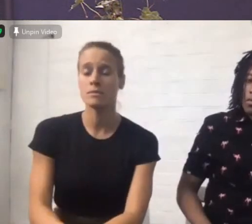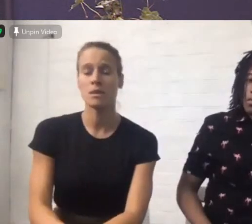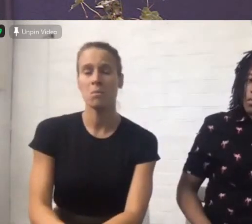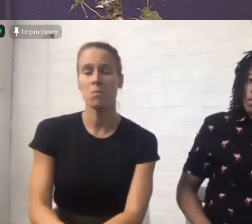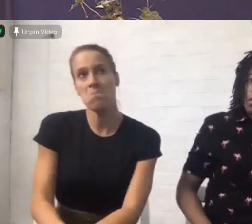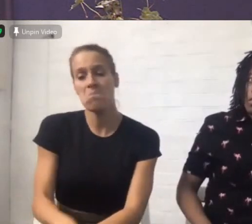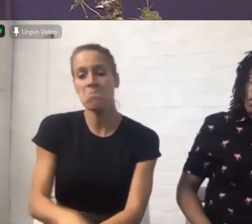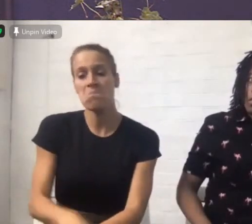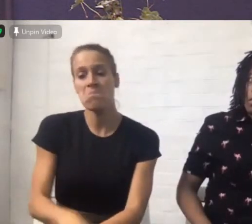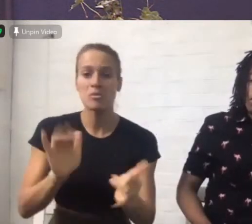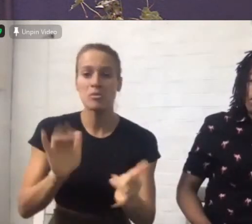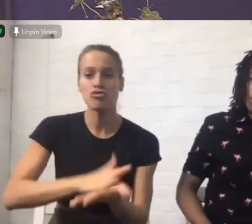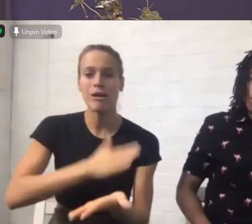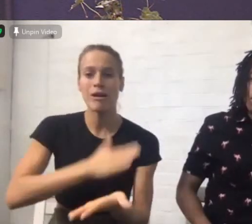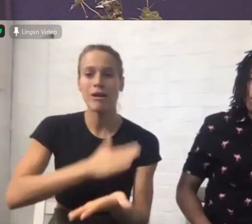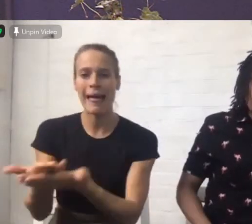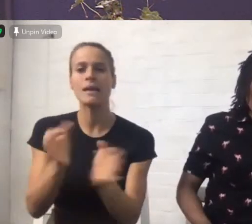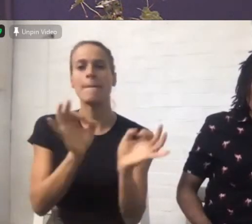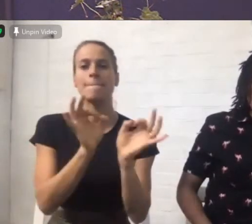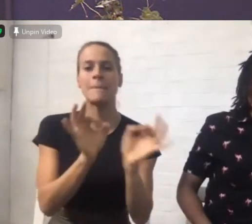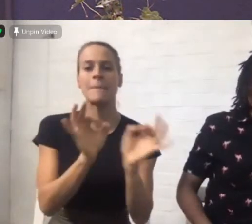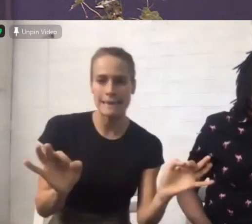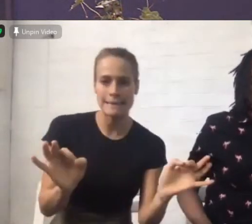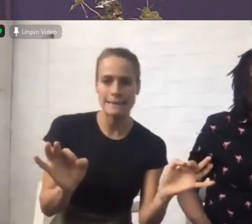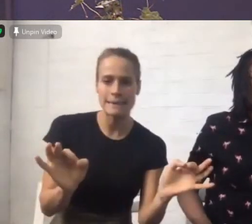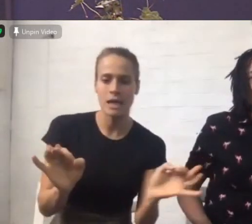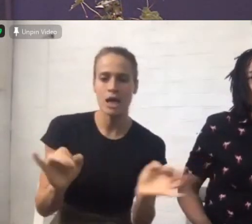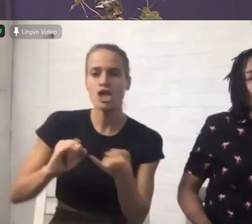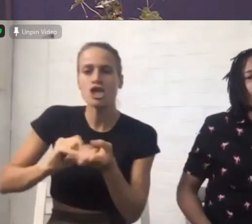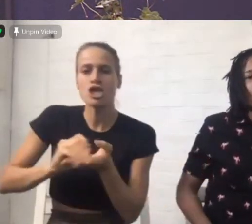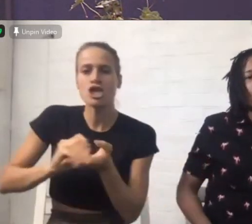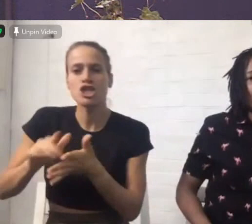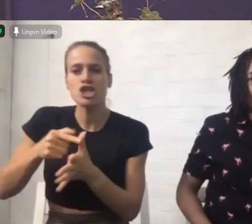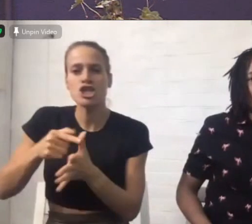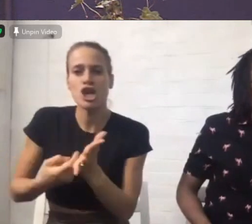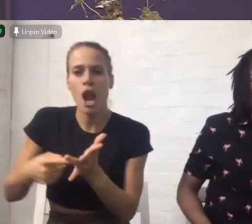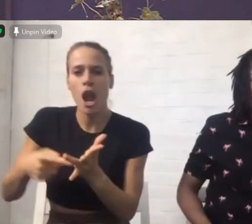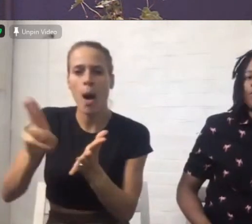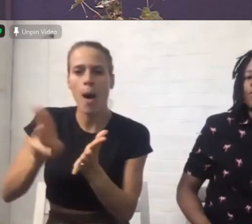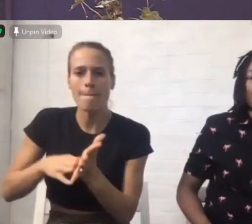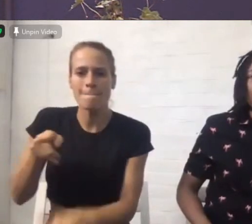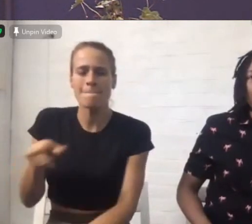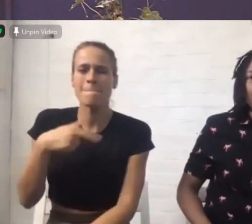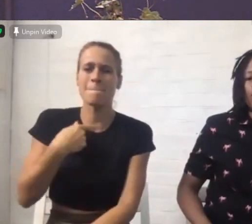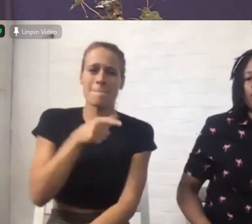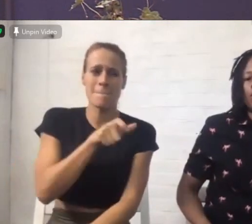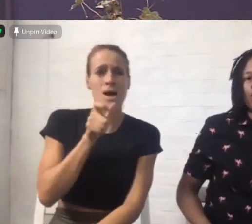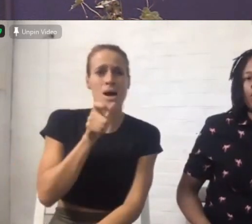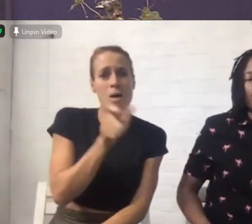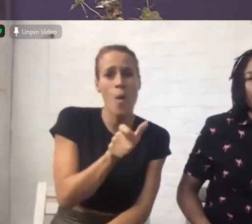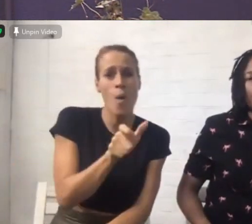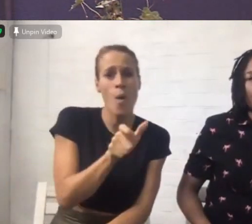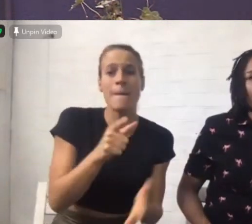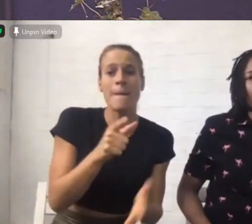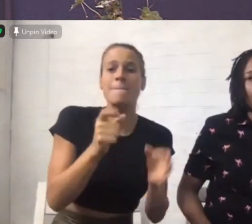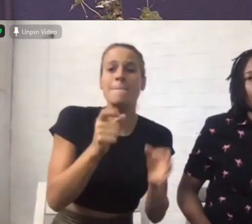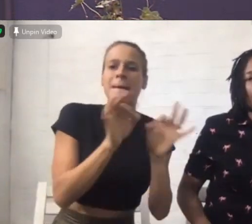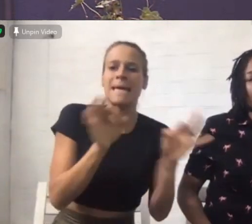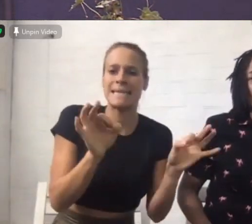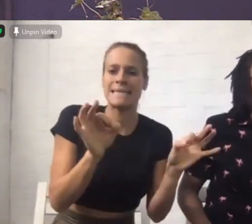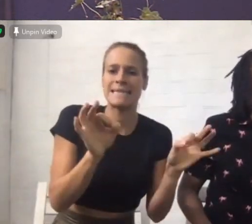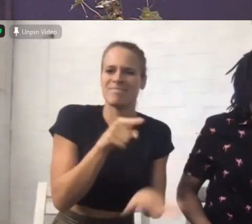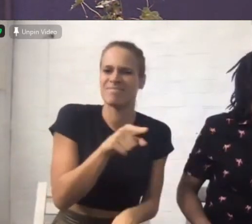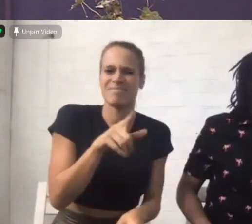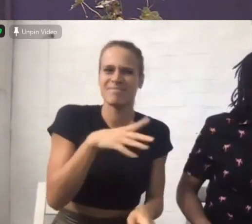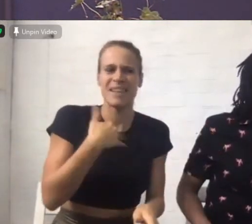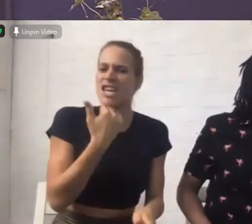peace is a very inadequate way to define and express this powerful, powerful